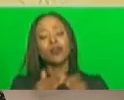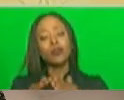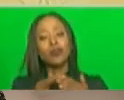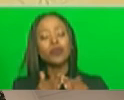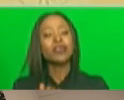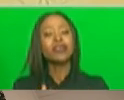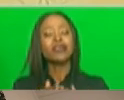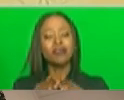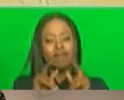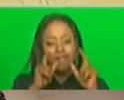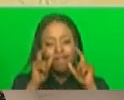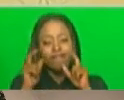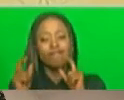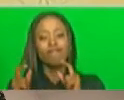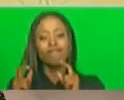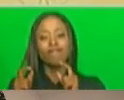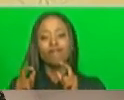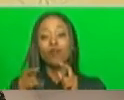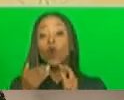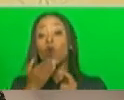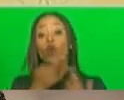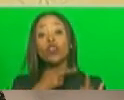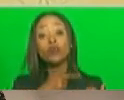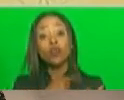is the responsibility of local government